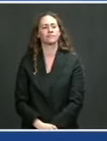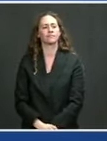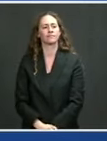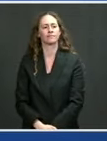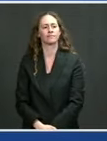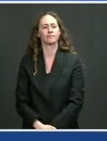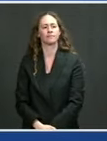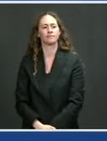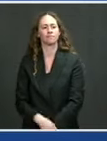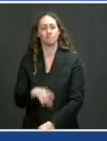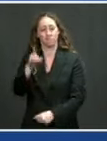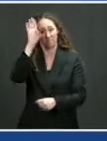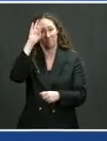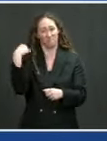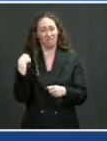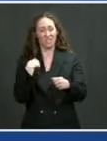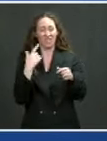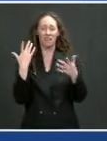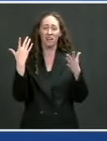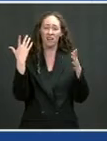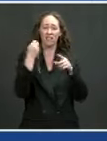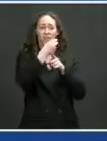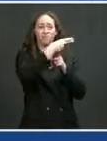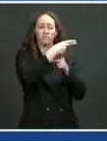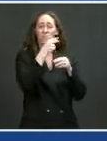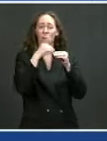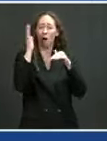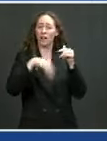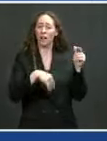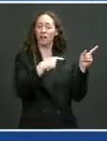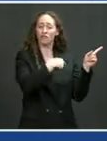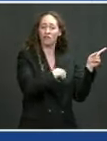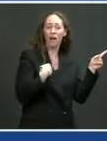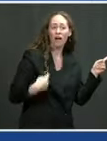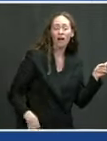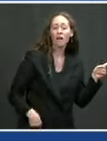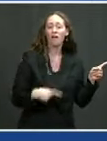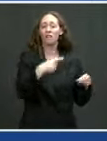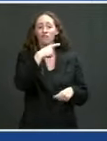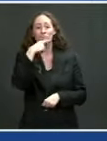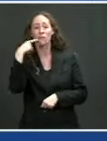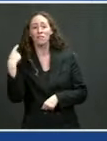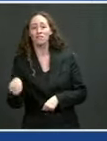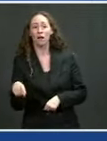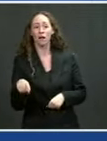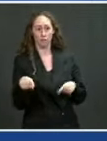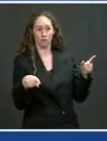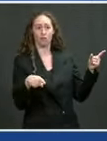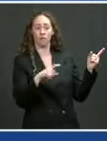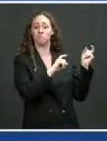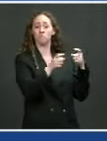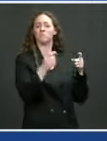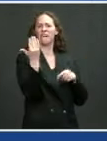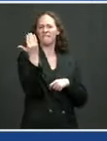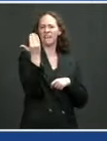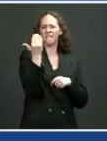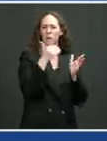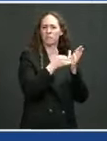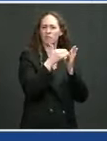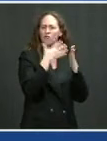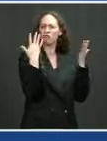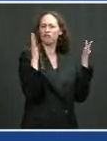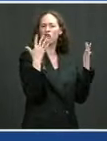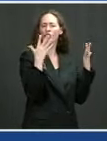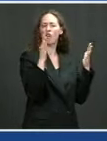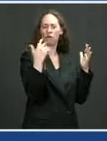China, which have donated 15 million doses. You know, there's a lot of talk about Russia and China influencing the world with